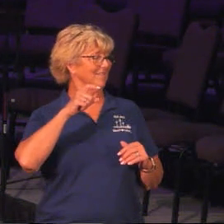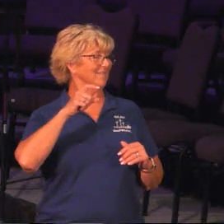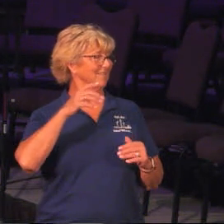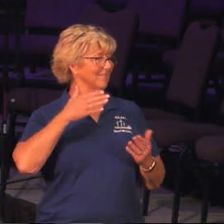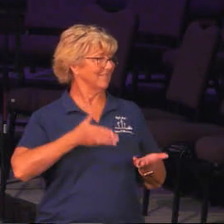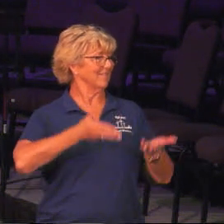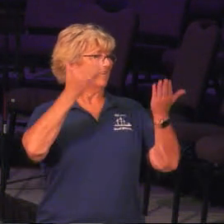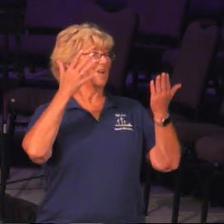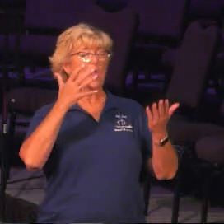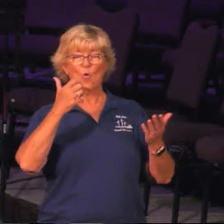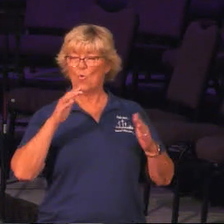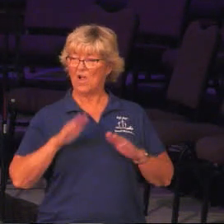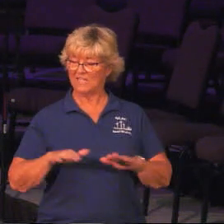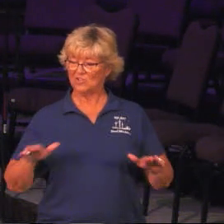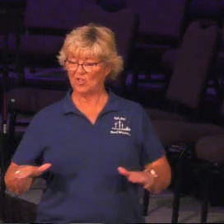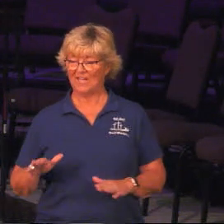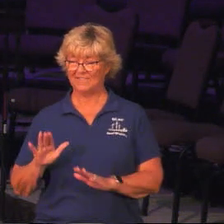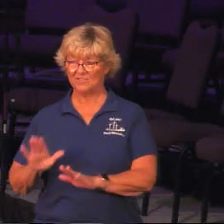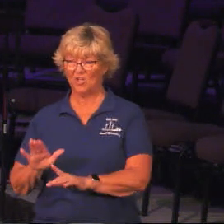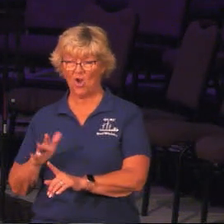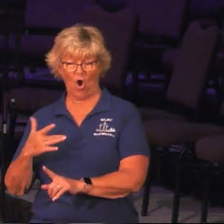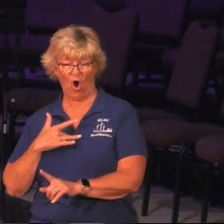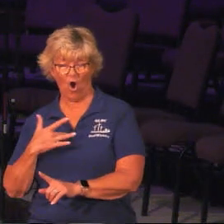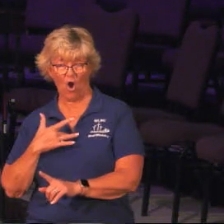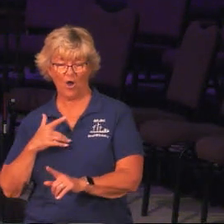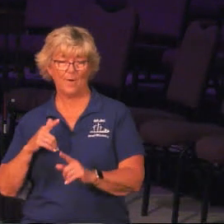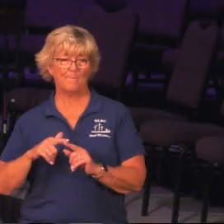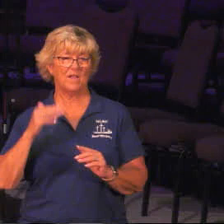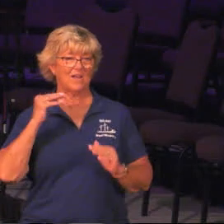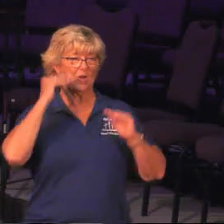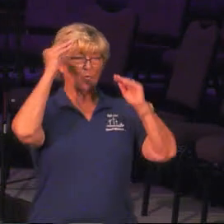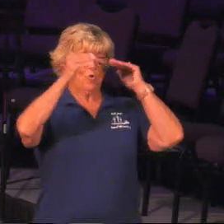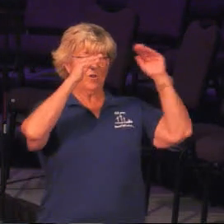He wants a child's heart, but a grown-up's head.